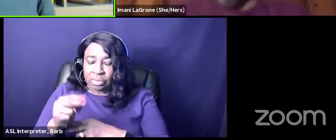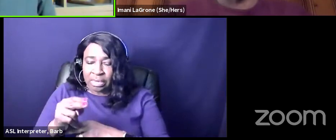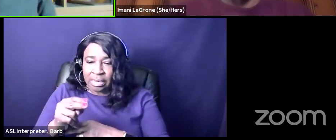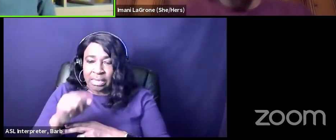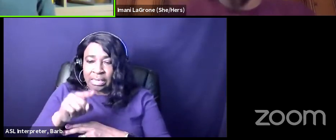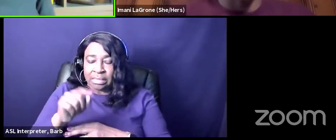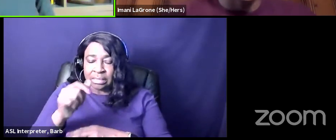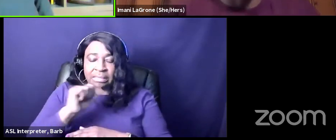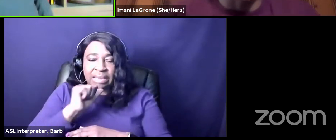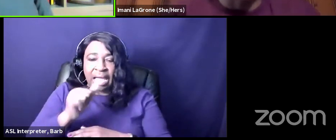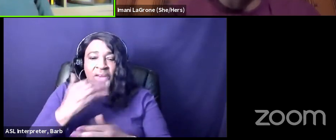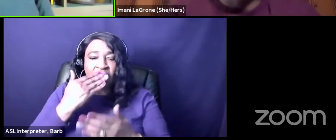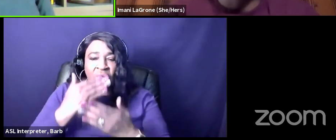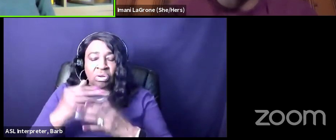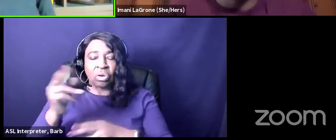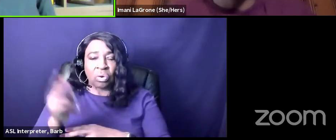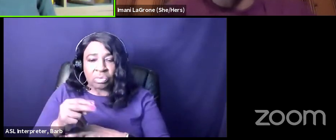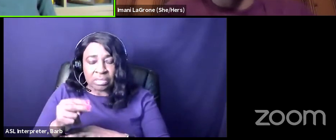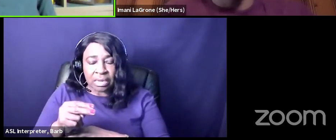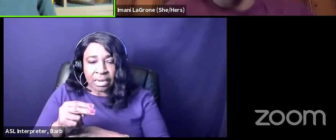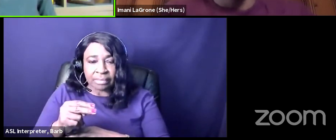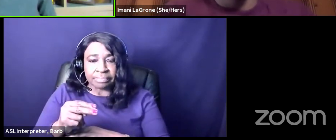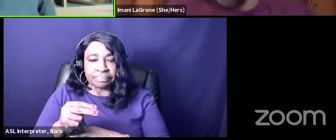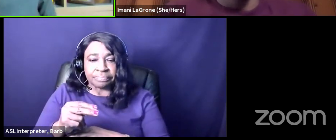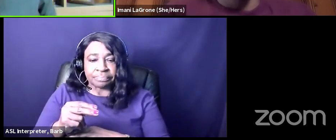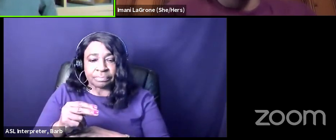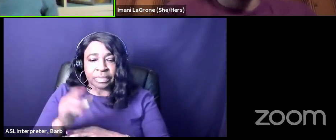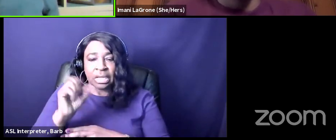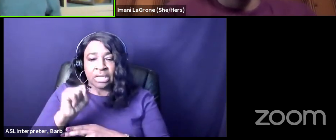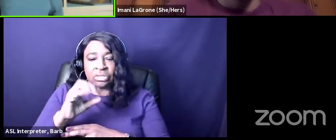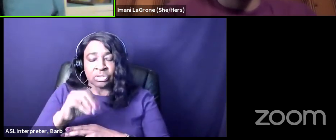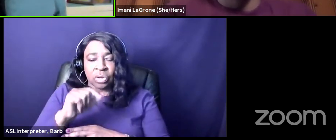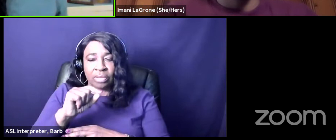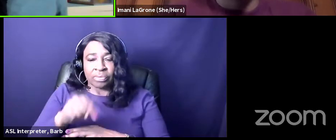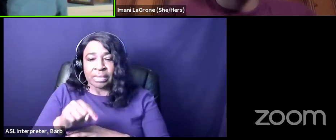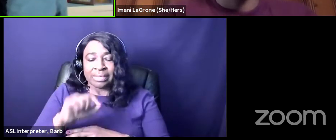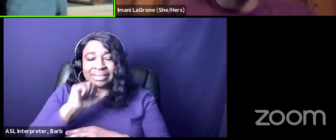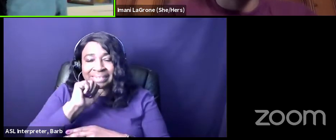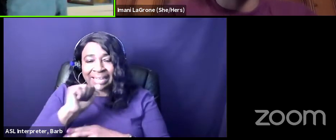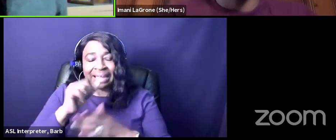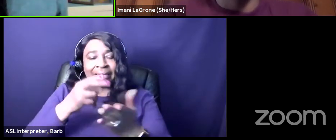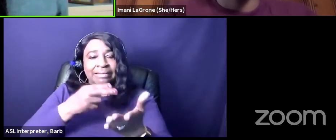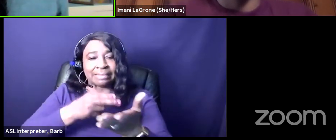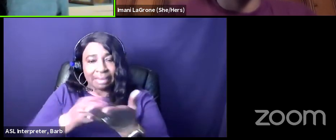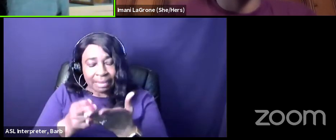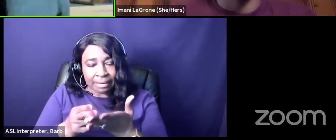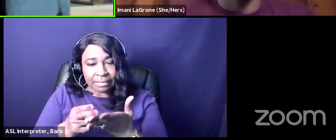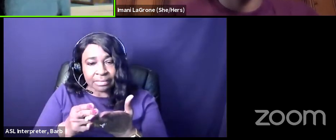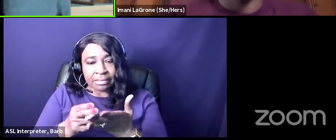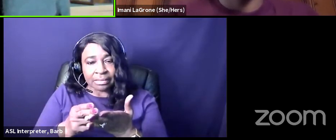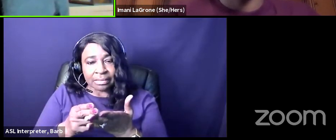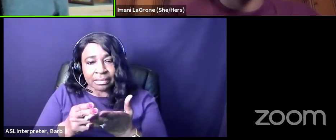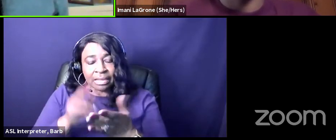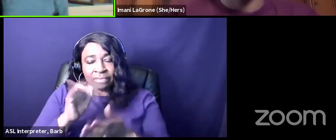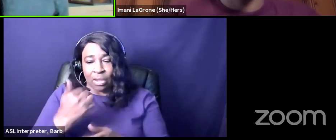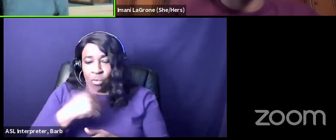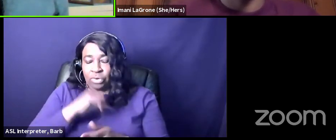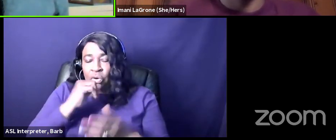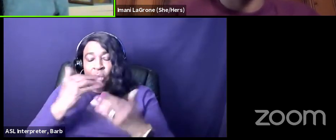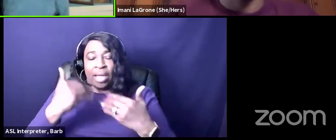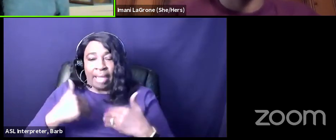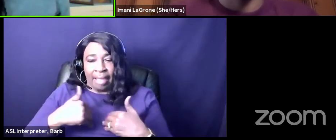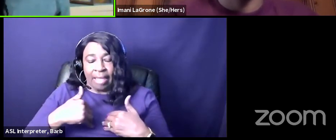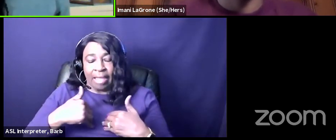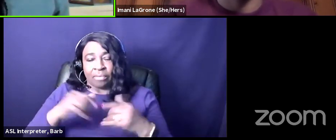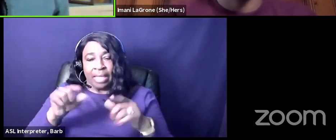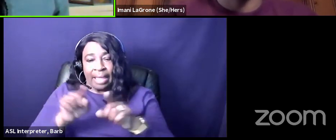good hojo right and so there's a lack of honesty identity that we don't have as a nation